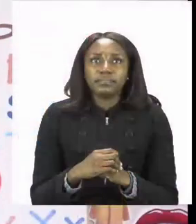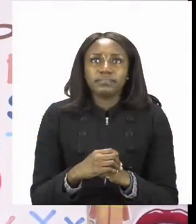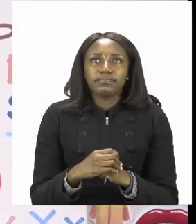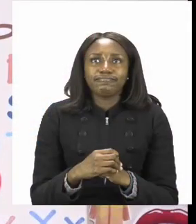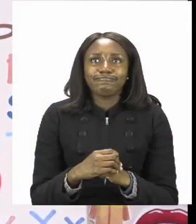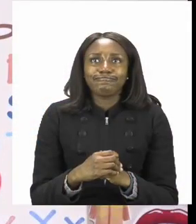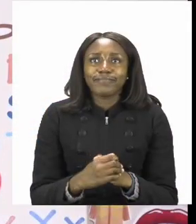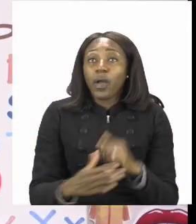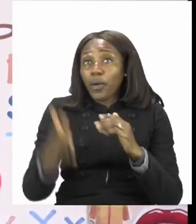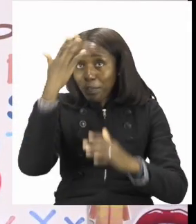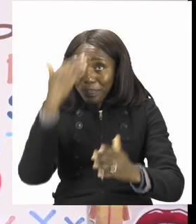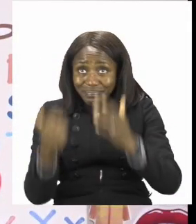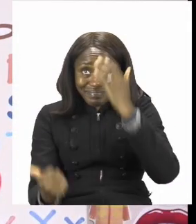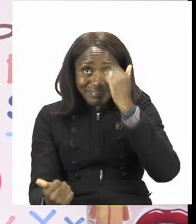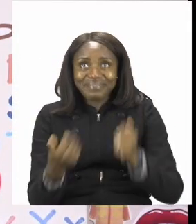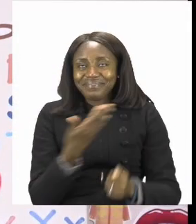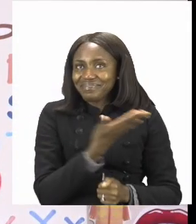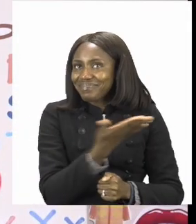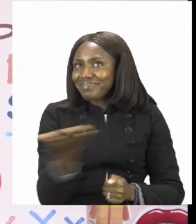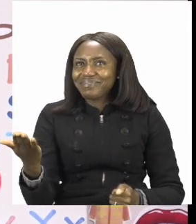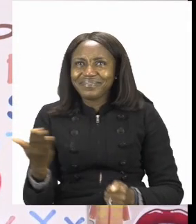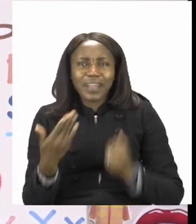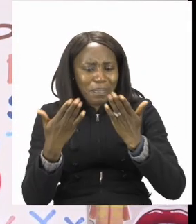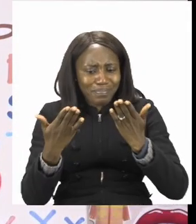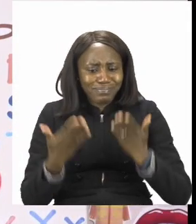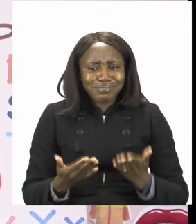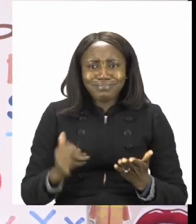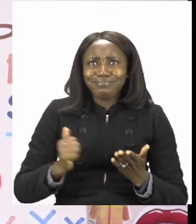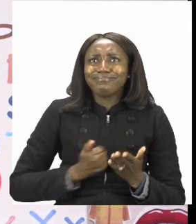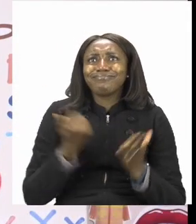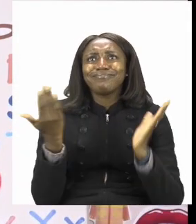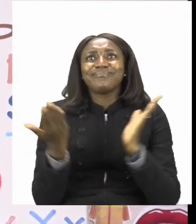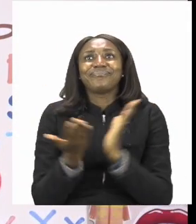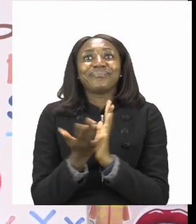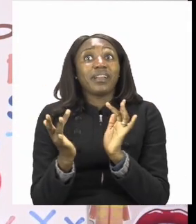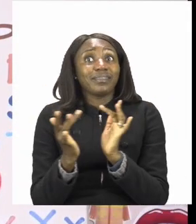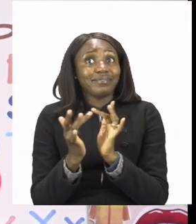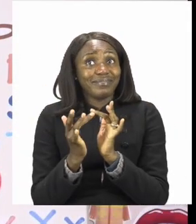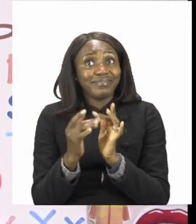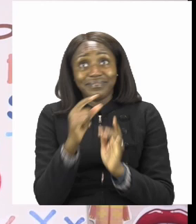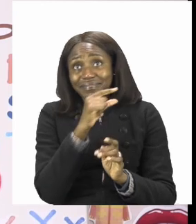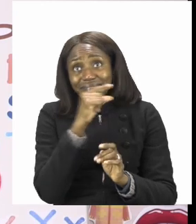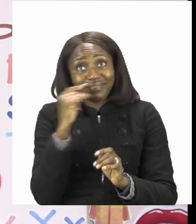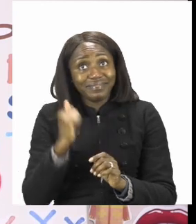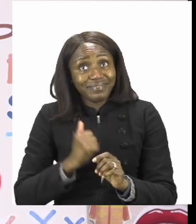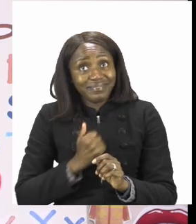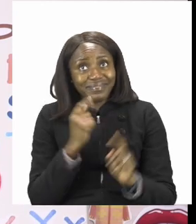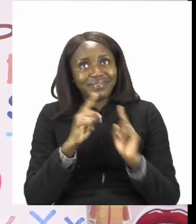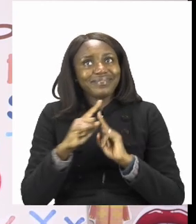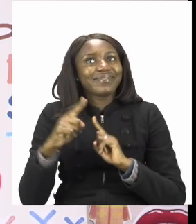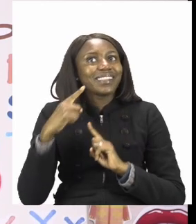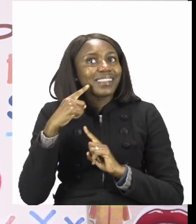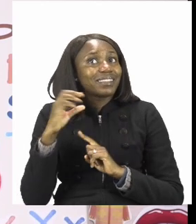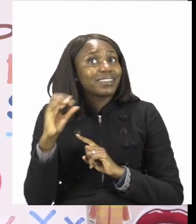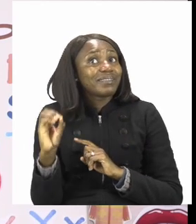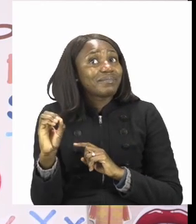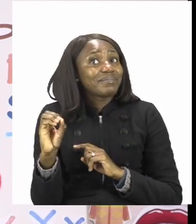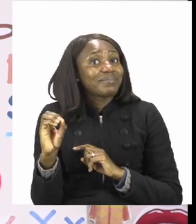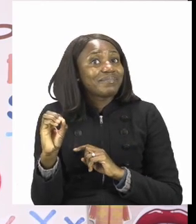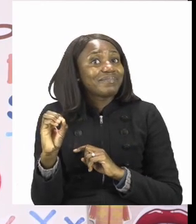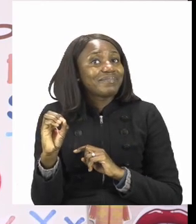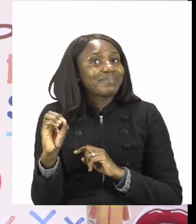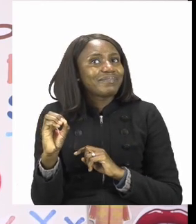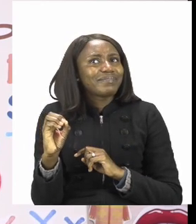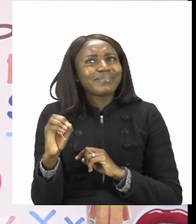Hello everyone and welcome to MyZone Online School. My name is Teacher